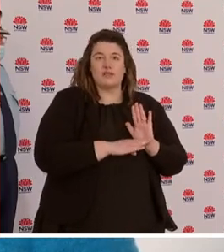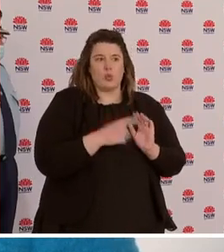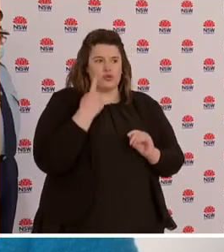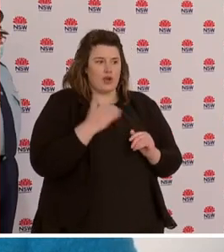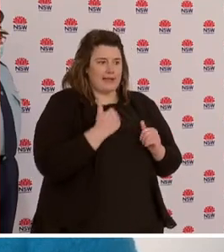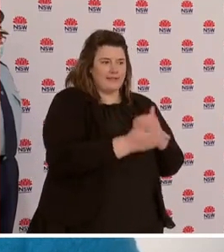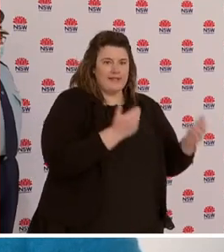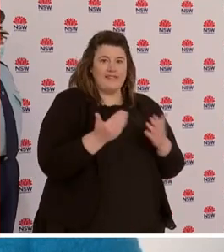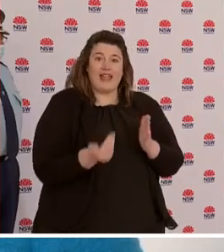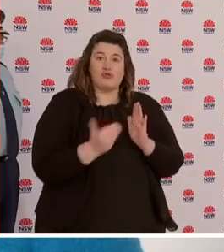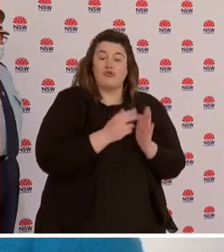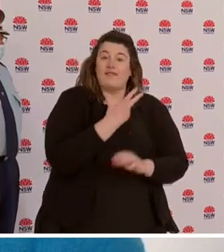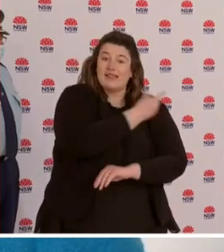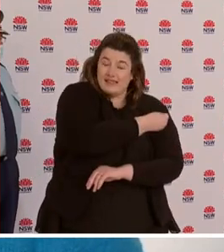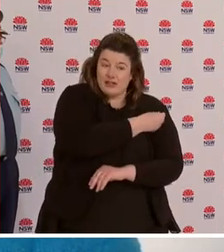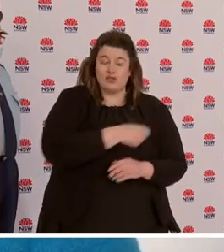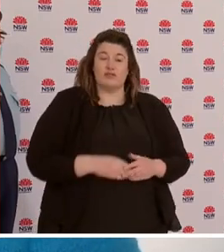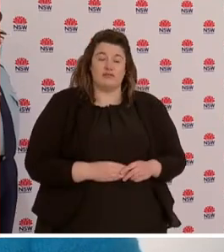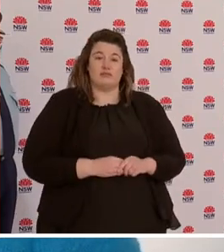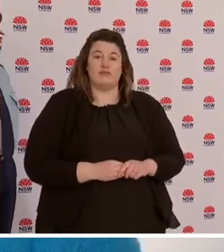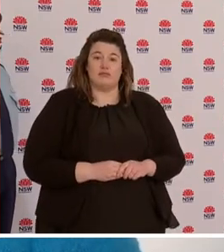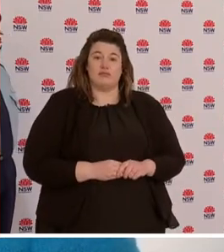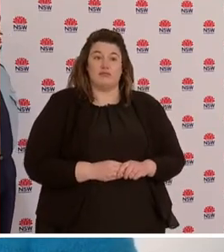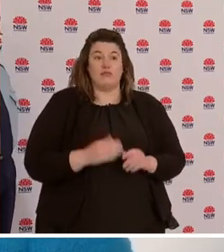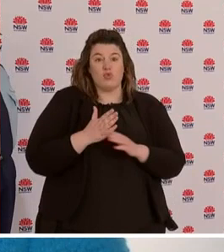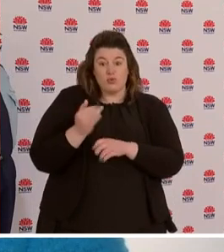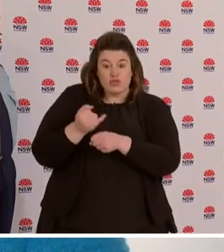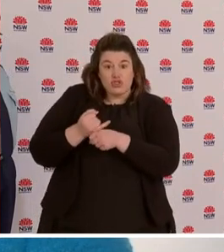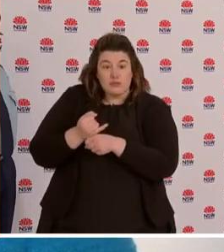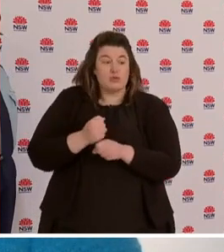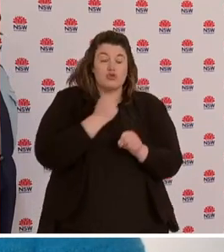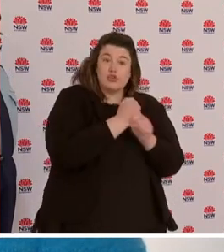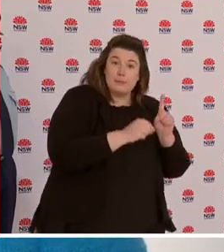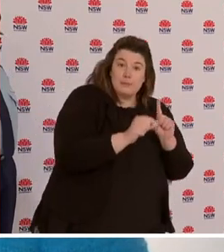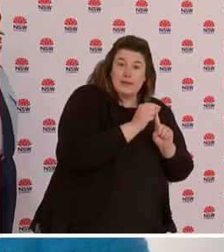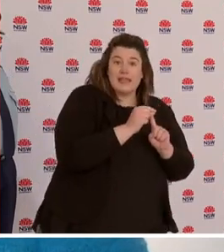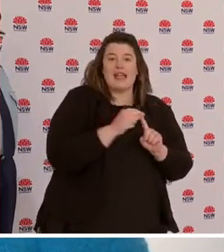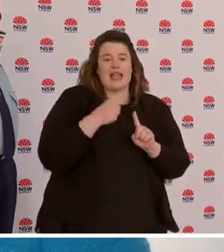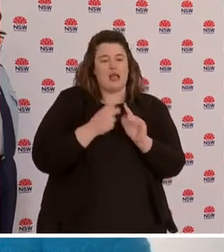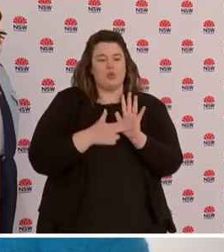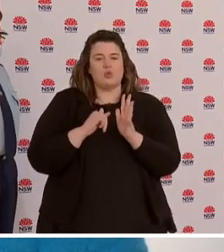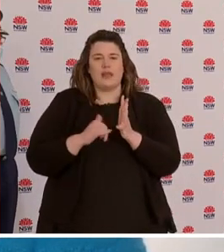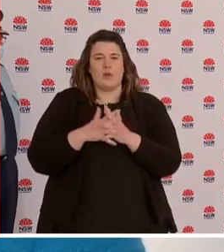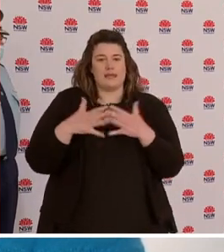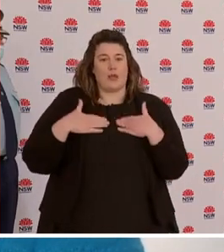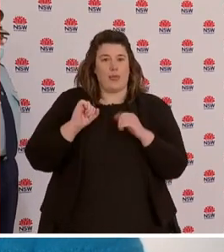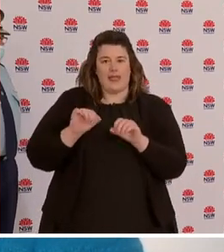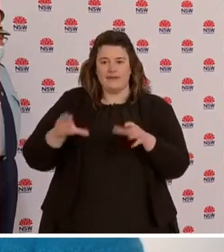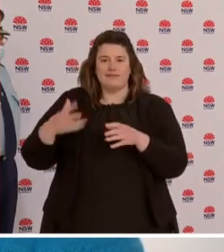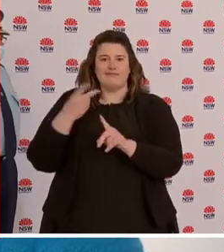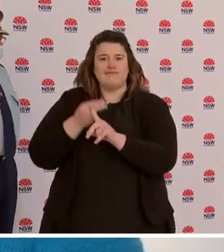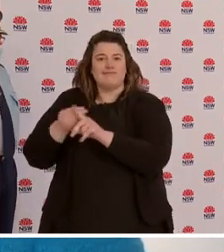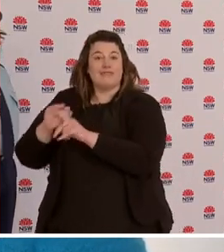including providing vaccines through local pharmacists, through GPs and through our New South Wales health hubs. So please come forward to get